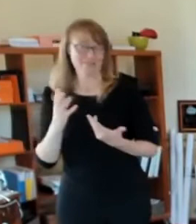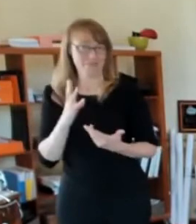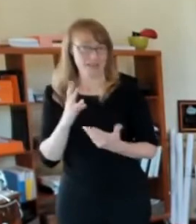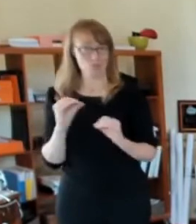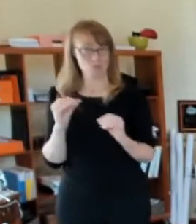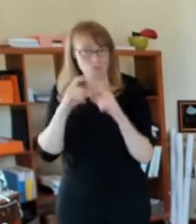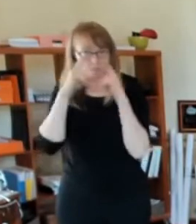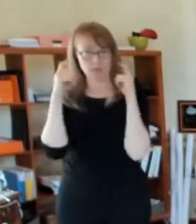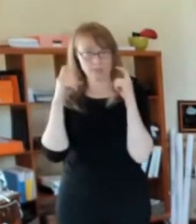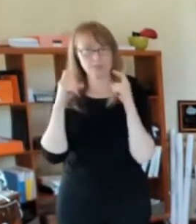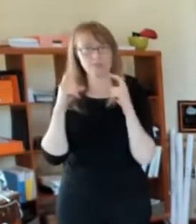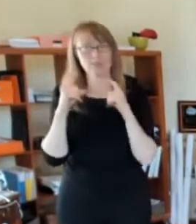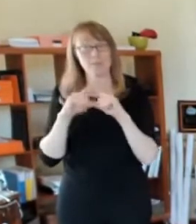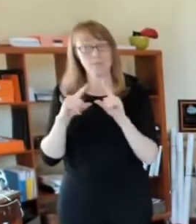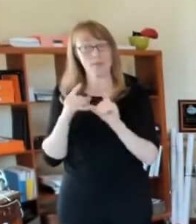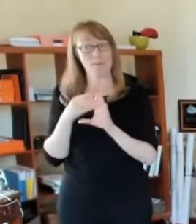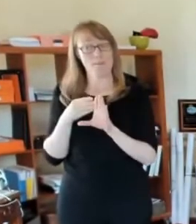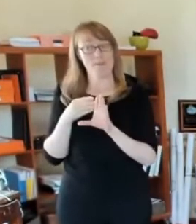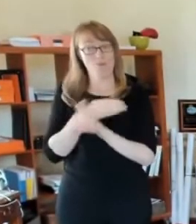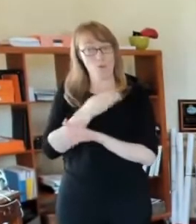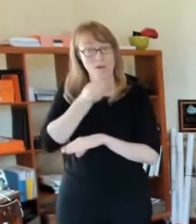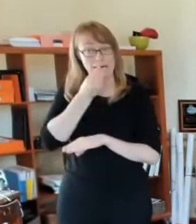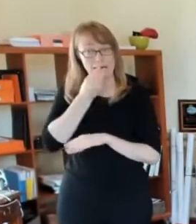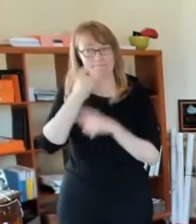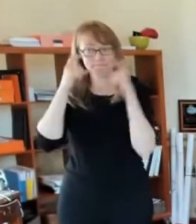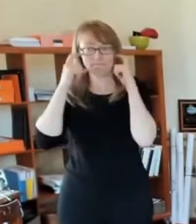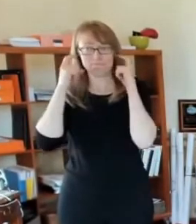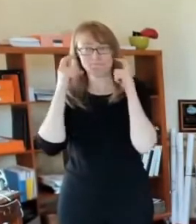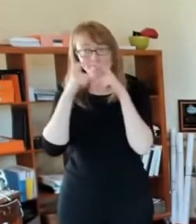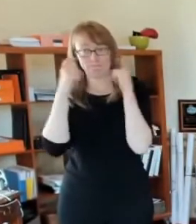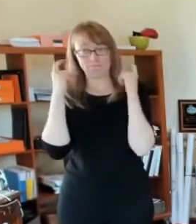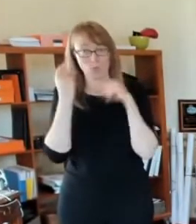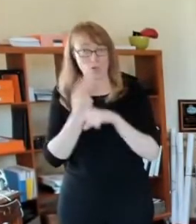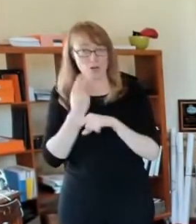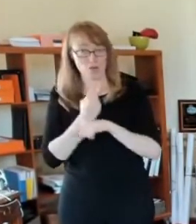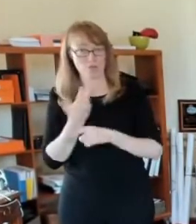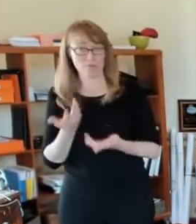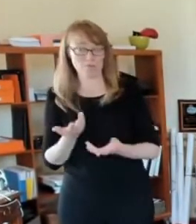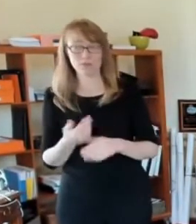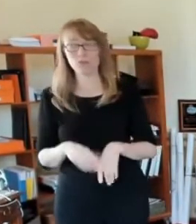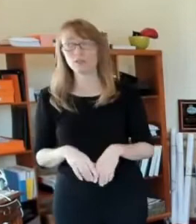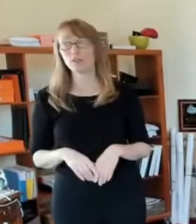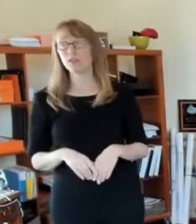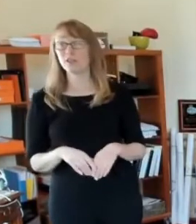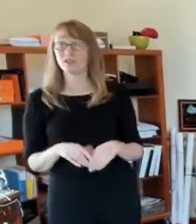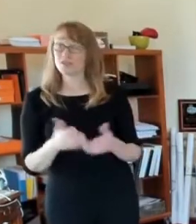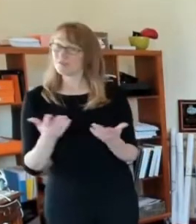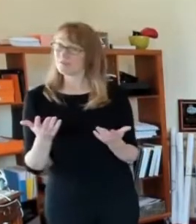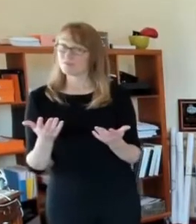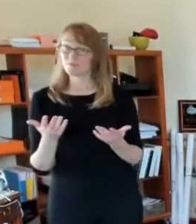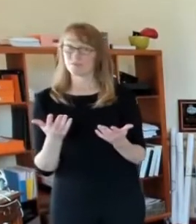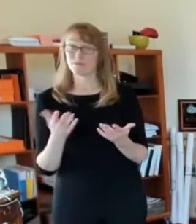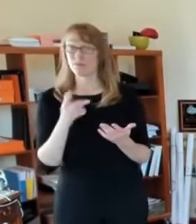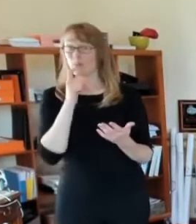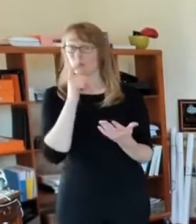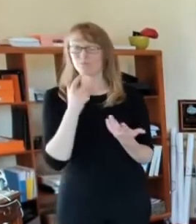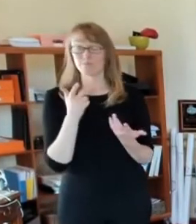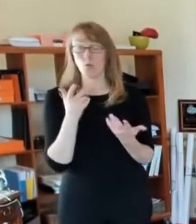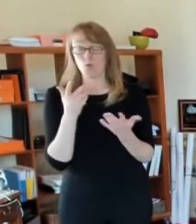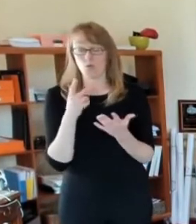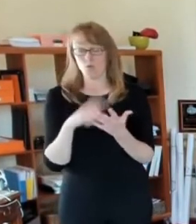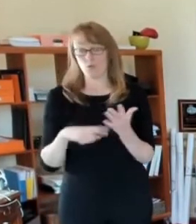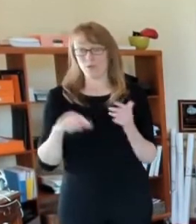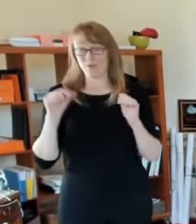besides wear a mask, wash your hands and maintain a social distance in order to keep this from